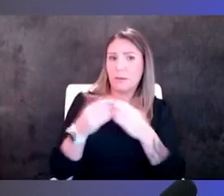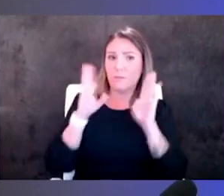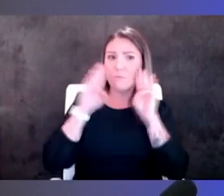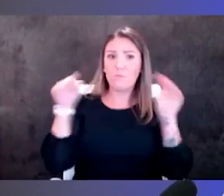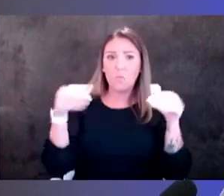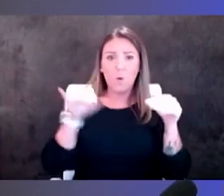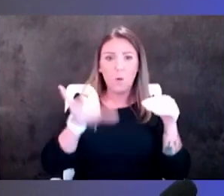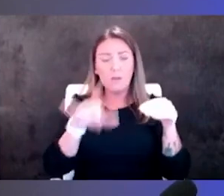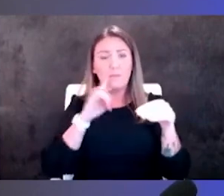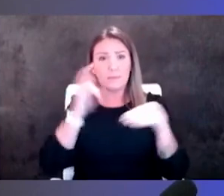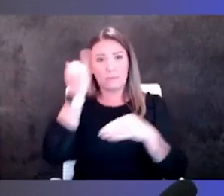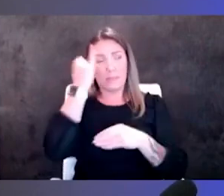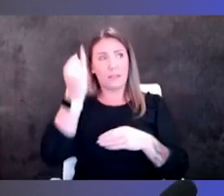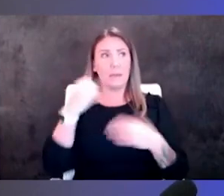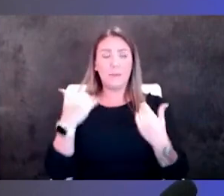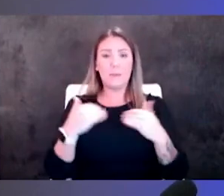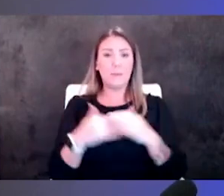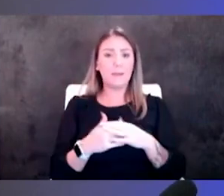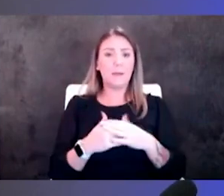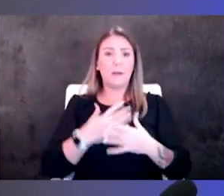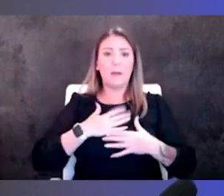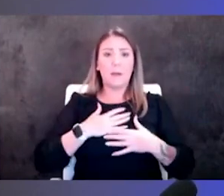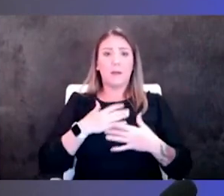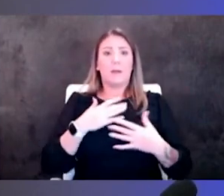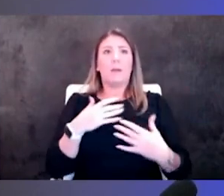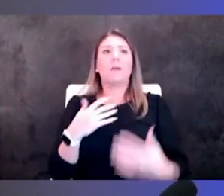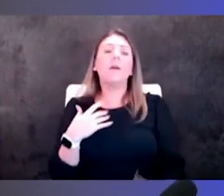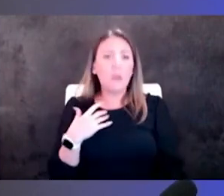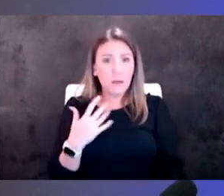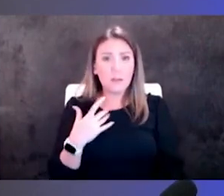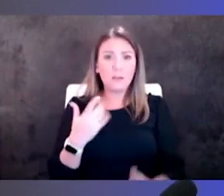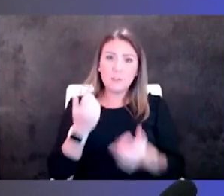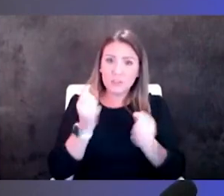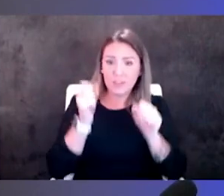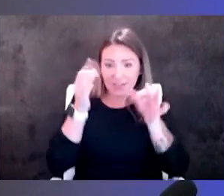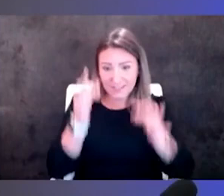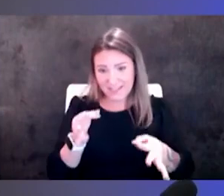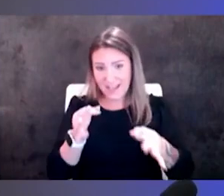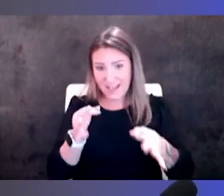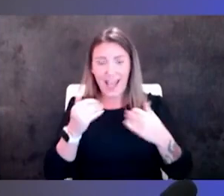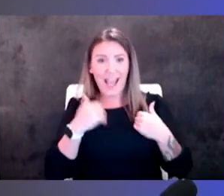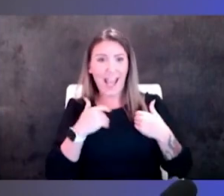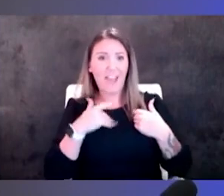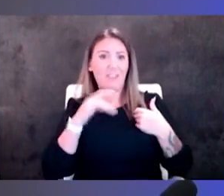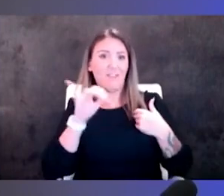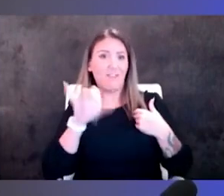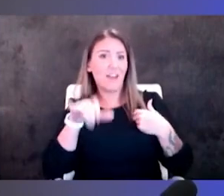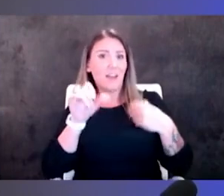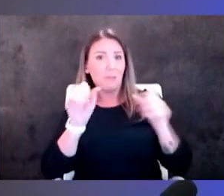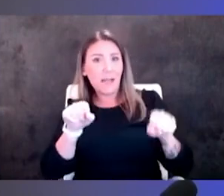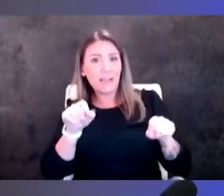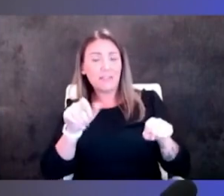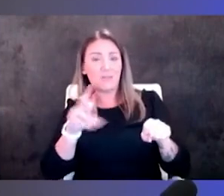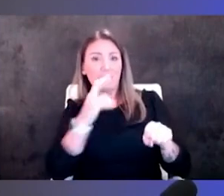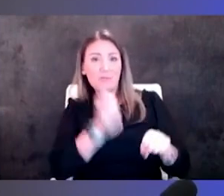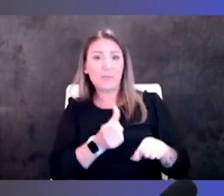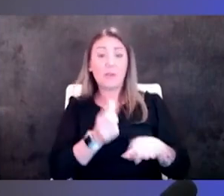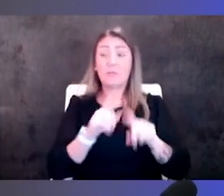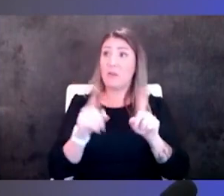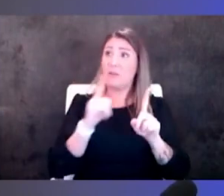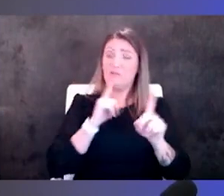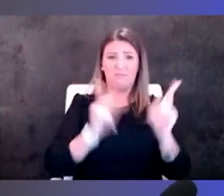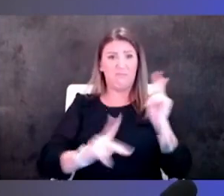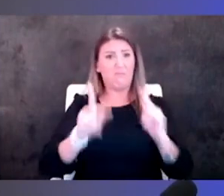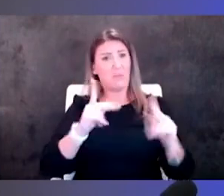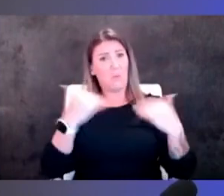it's a deep breath and you know trying to decide do they have that capacity but these folks stepped up and the work that